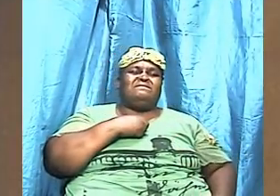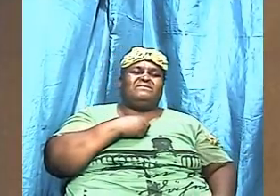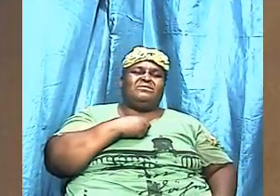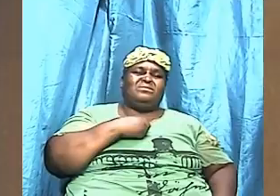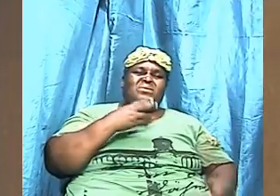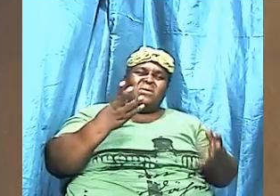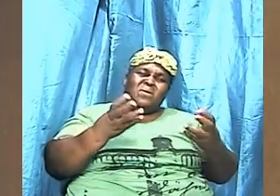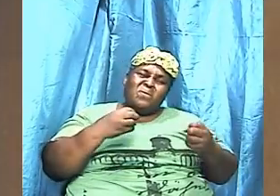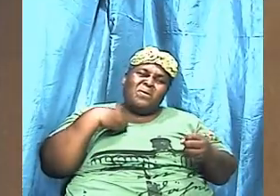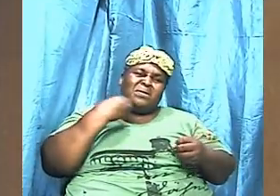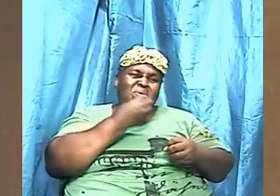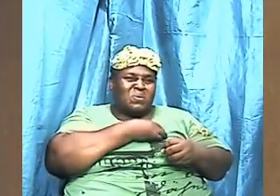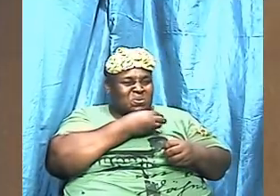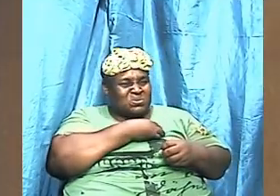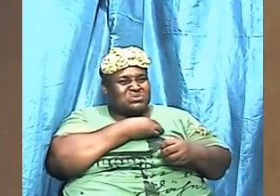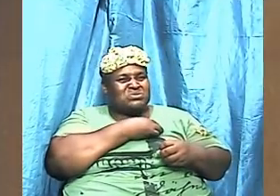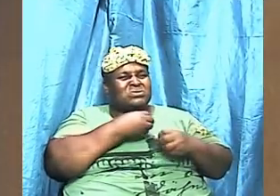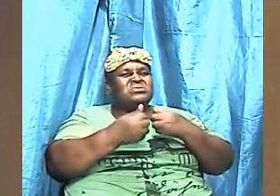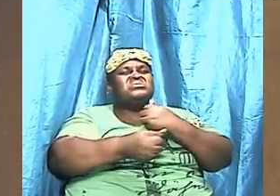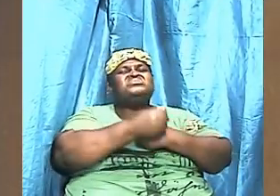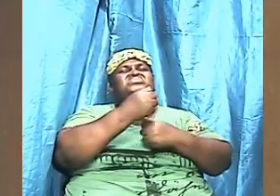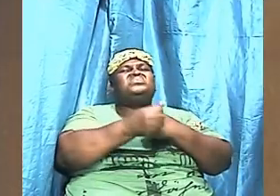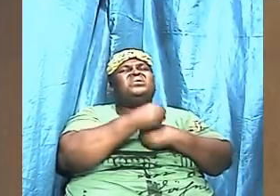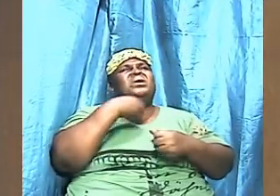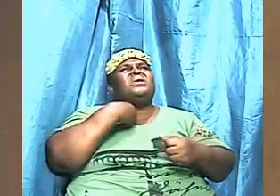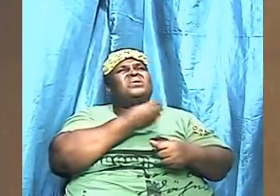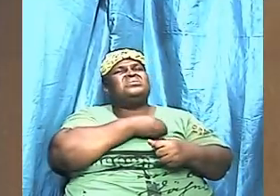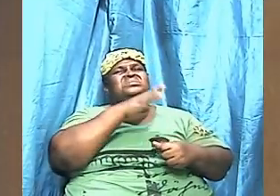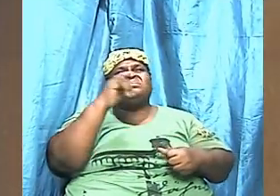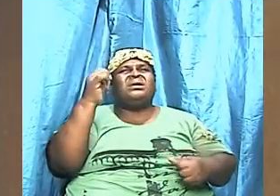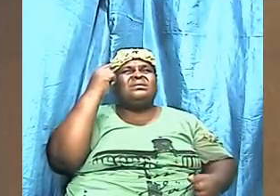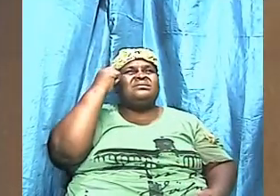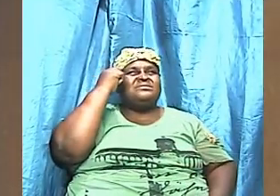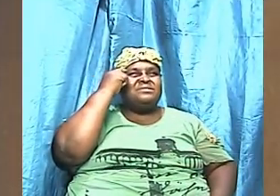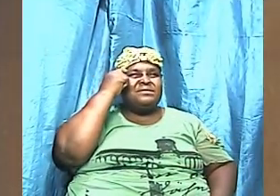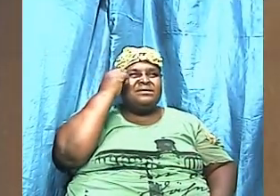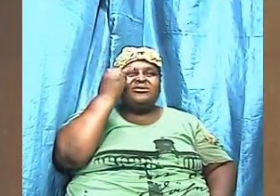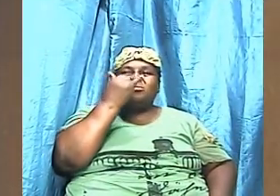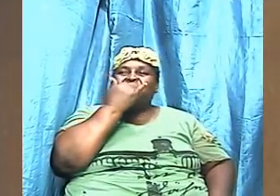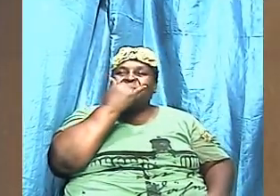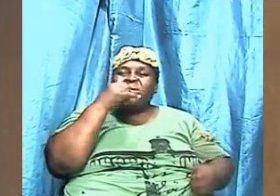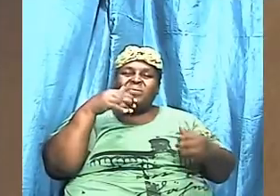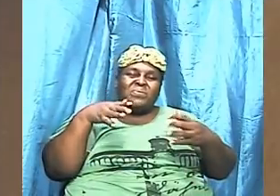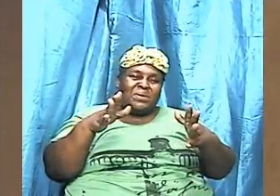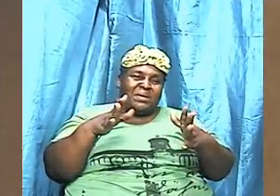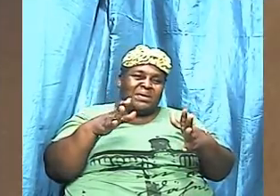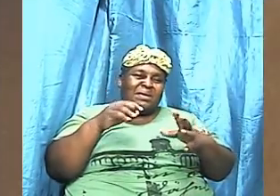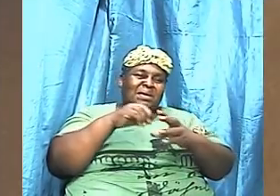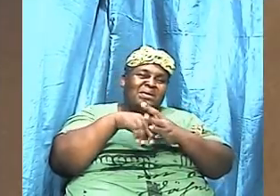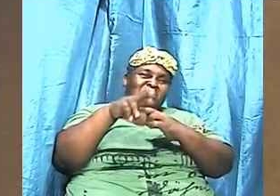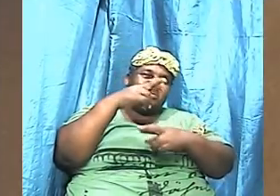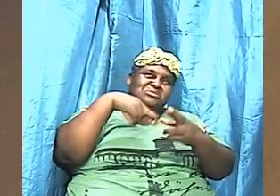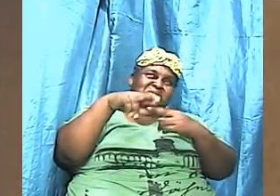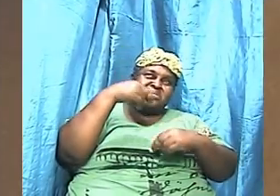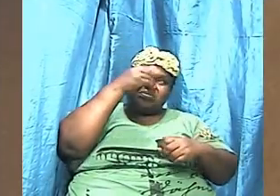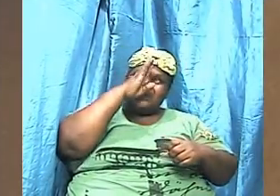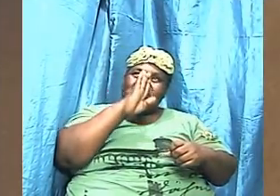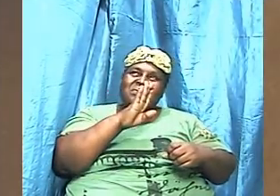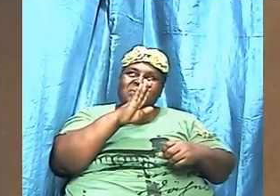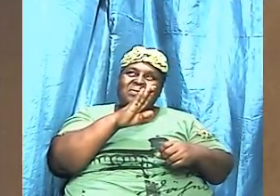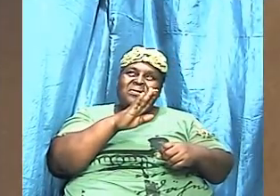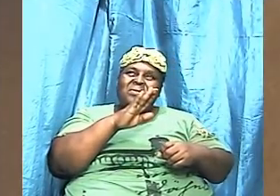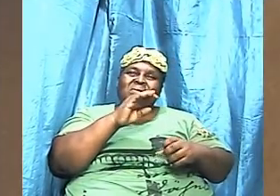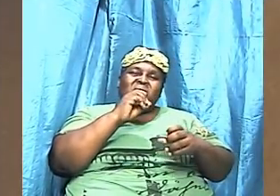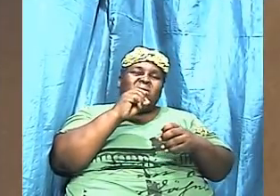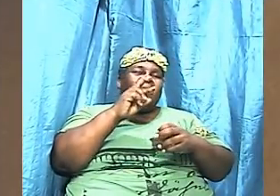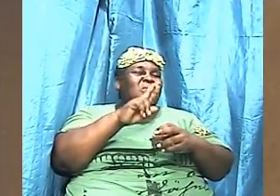way and sort of leave with a particular position in relation to God or in relation to our brother